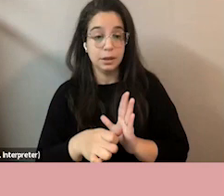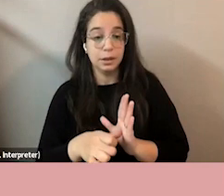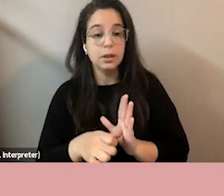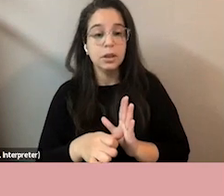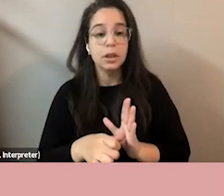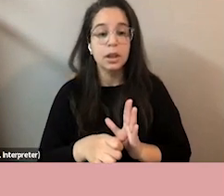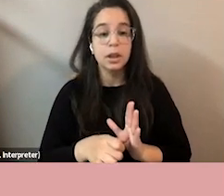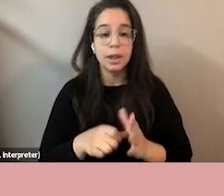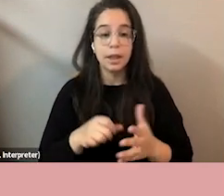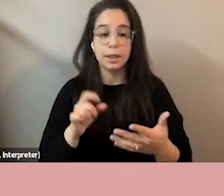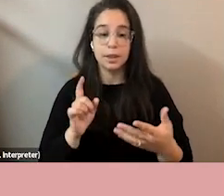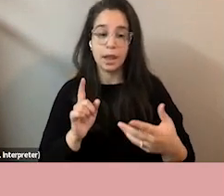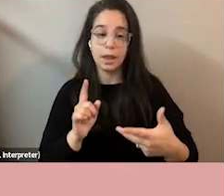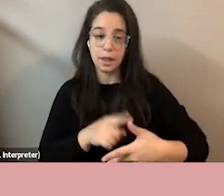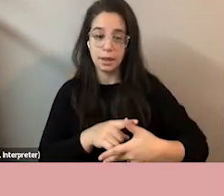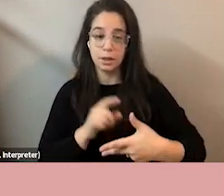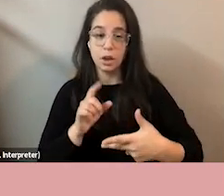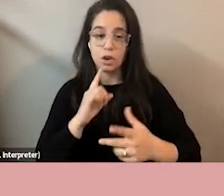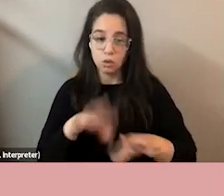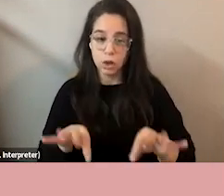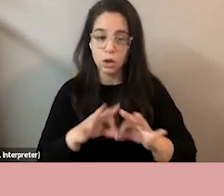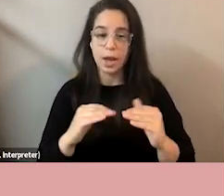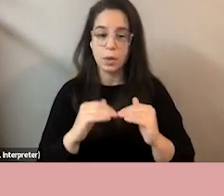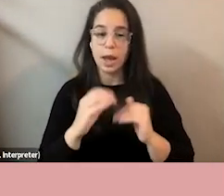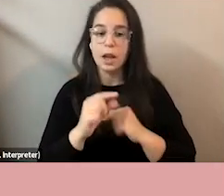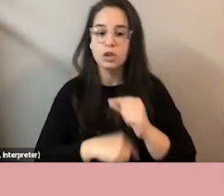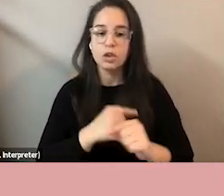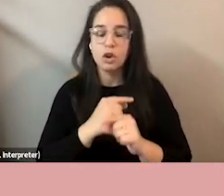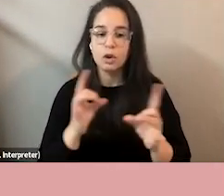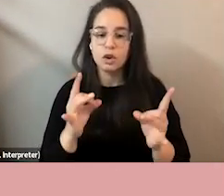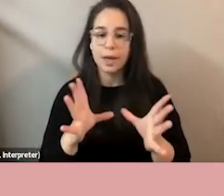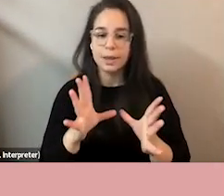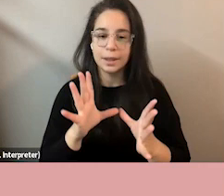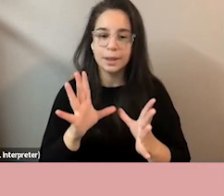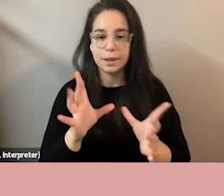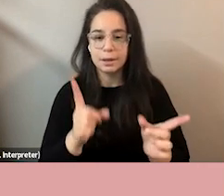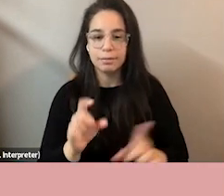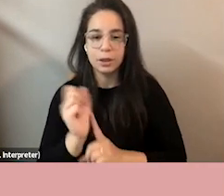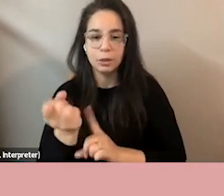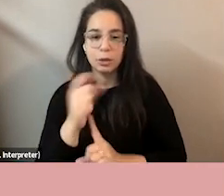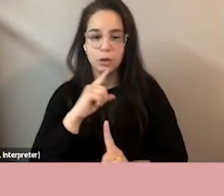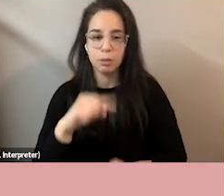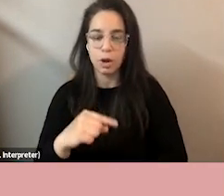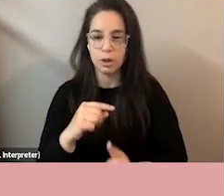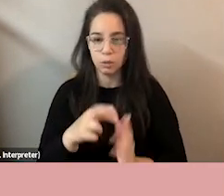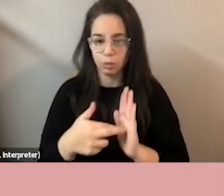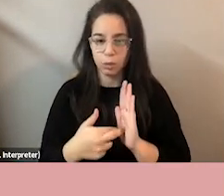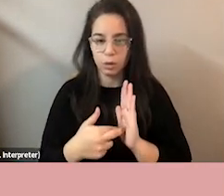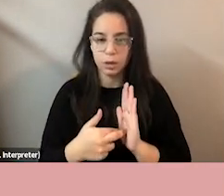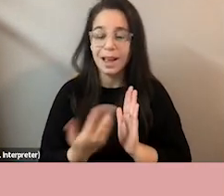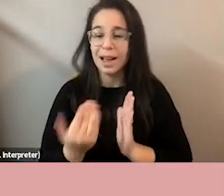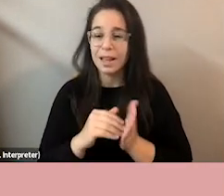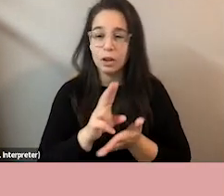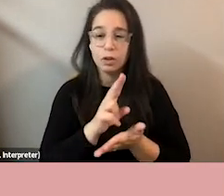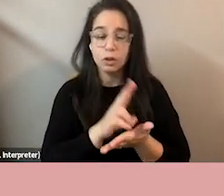critical equity and global crisis incidence response protocol as you know universities are not isolated entities um